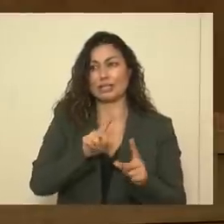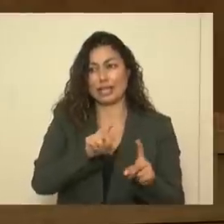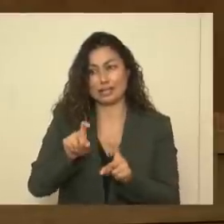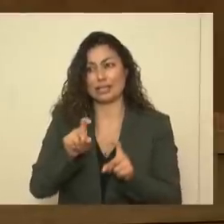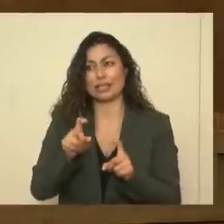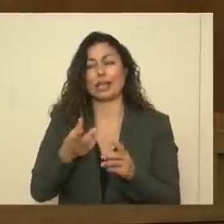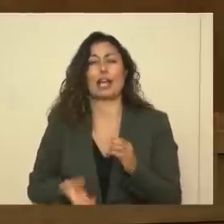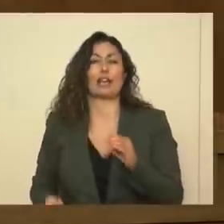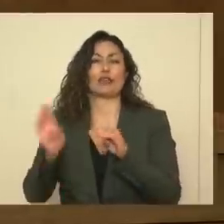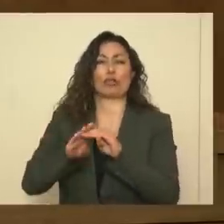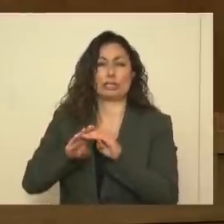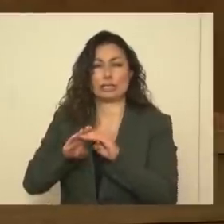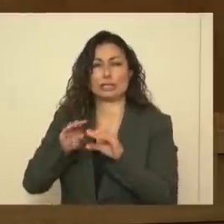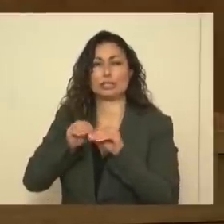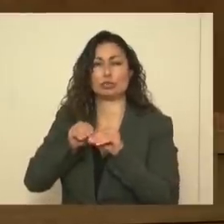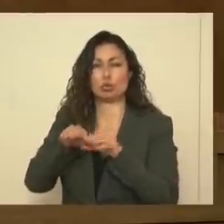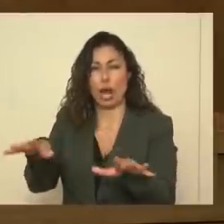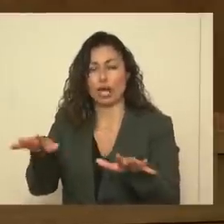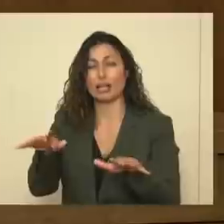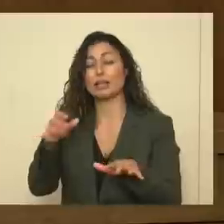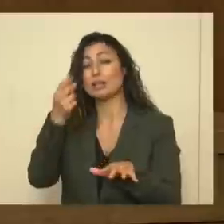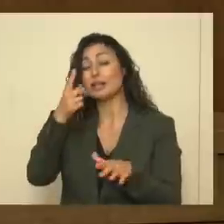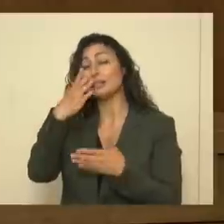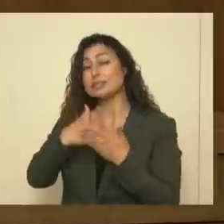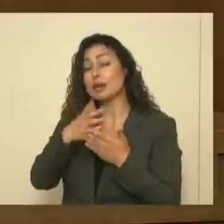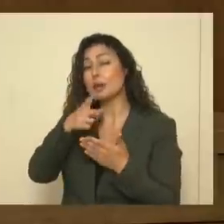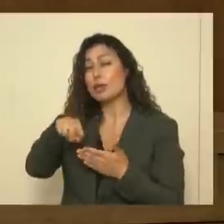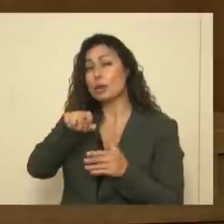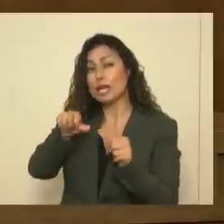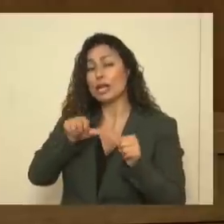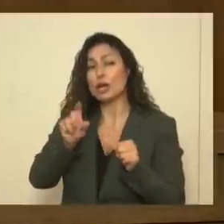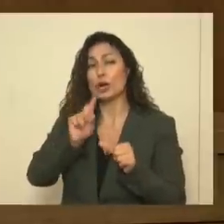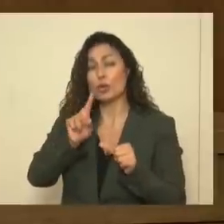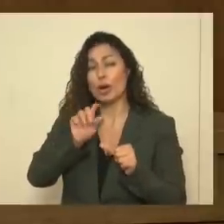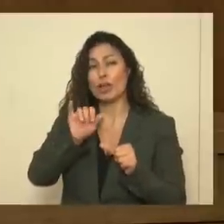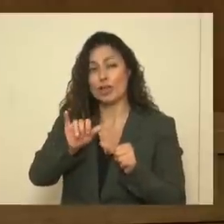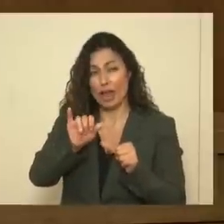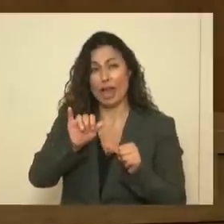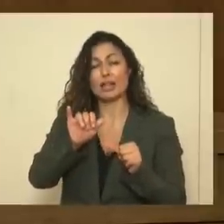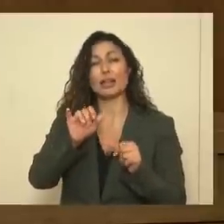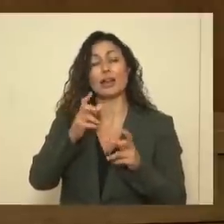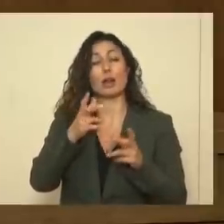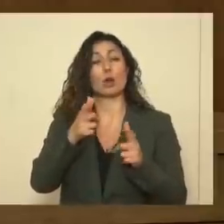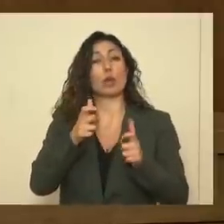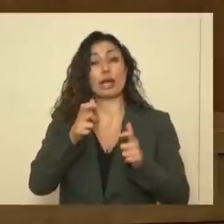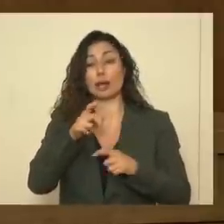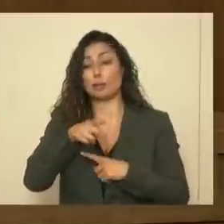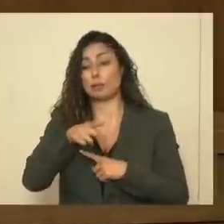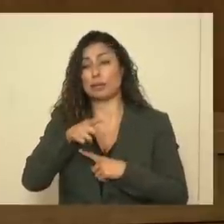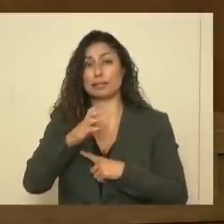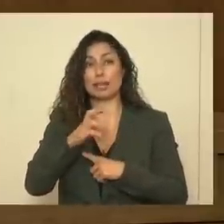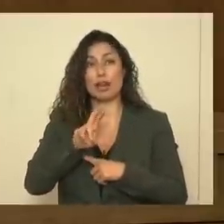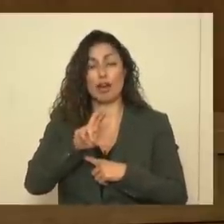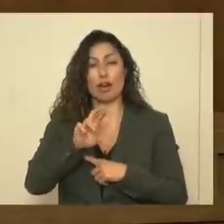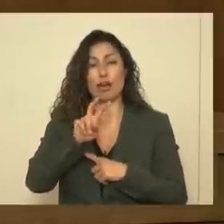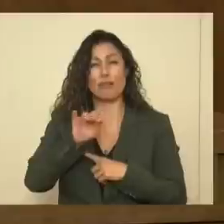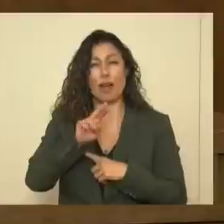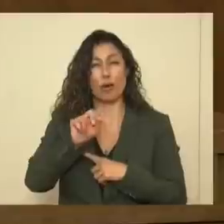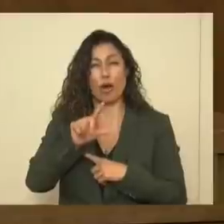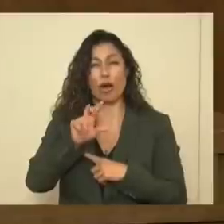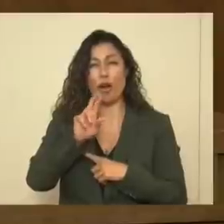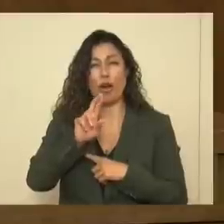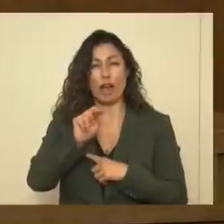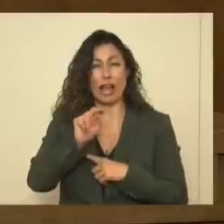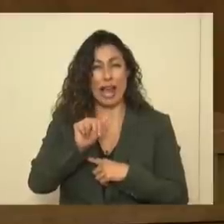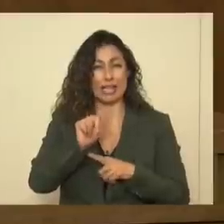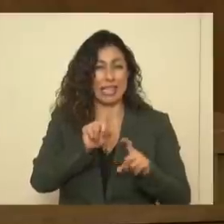There are some areas where these kind of tests and other quick turnaround PCR tests, the viral RNA tests, may